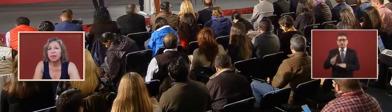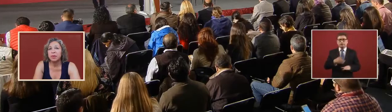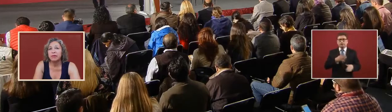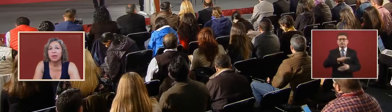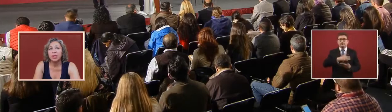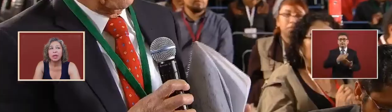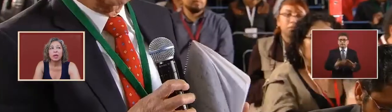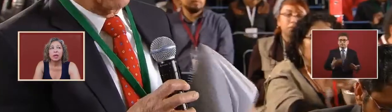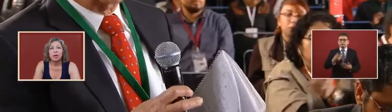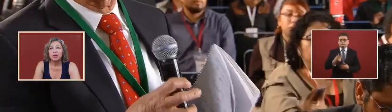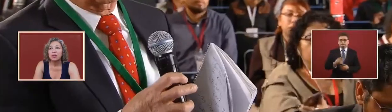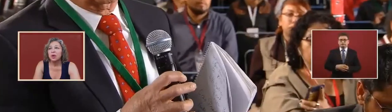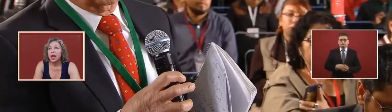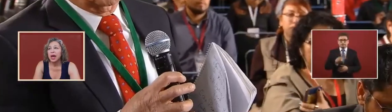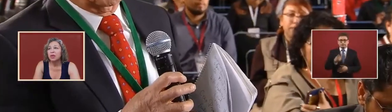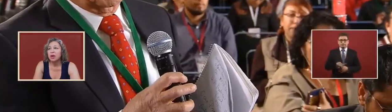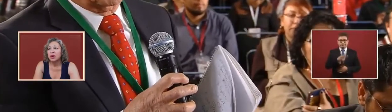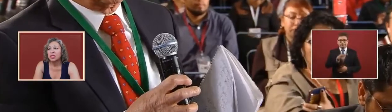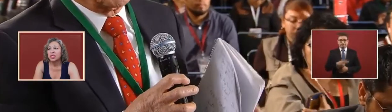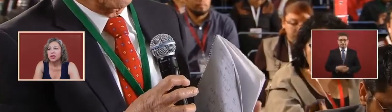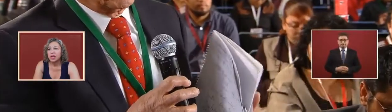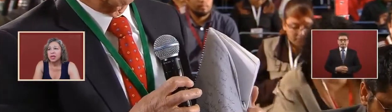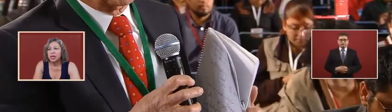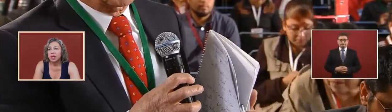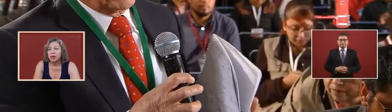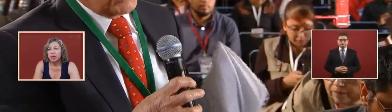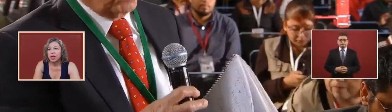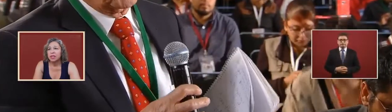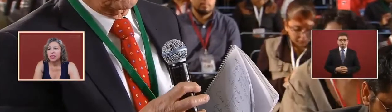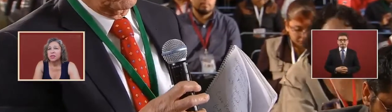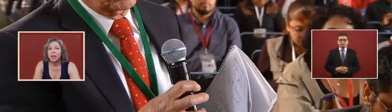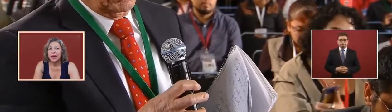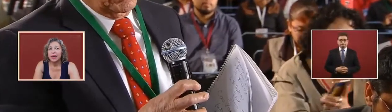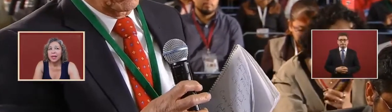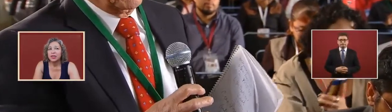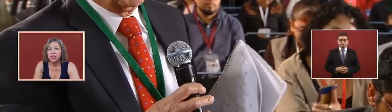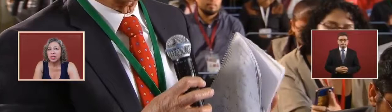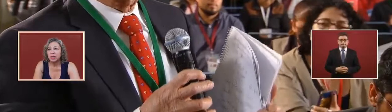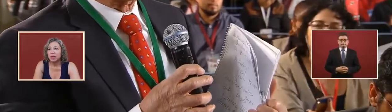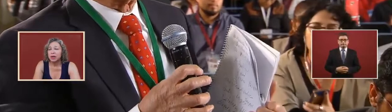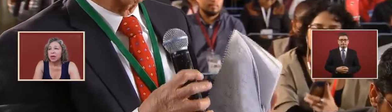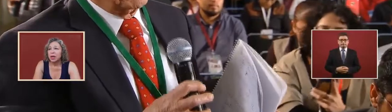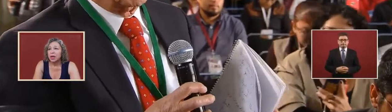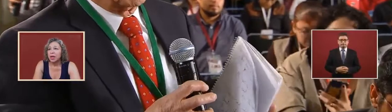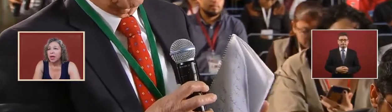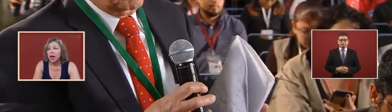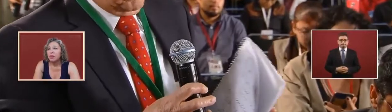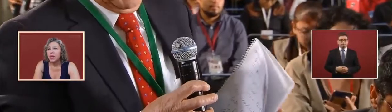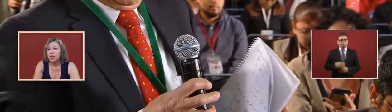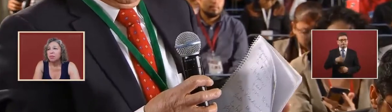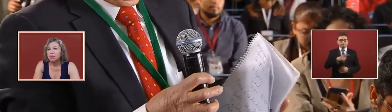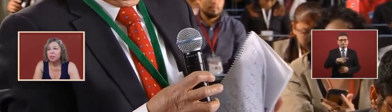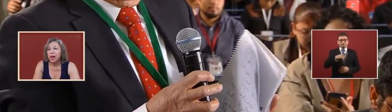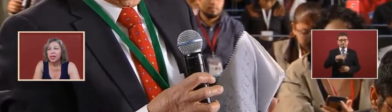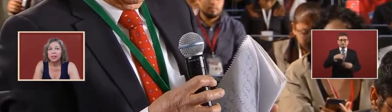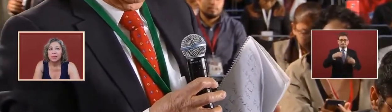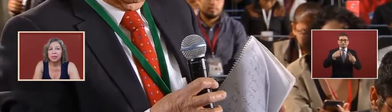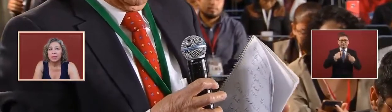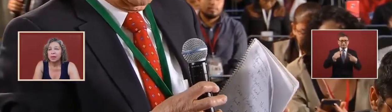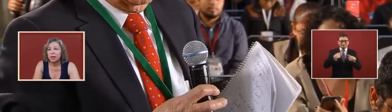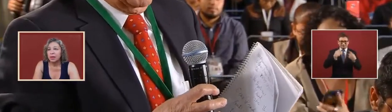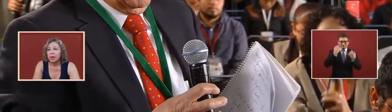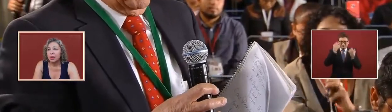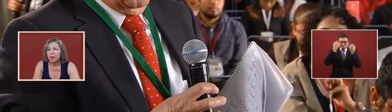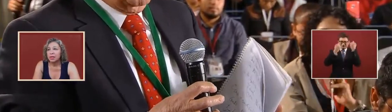pain that they've been feeling so how large is this machination how many minds